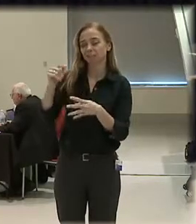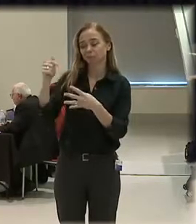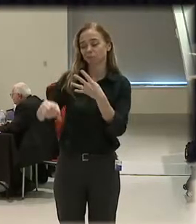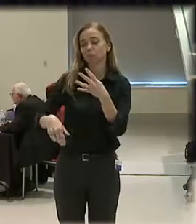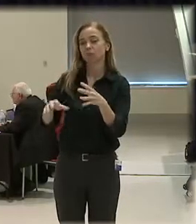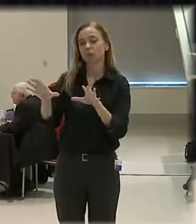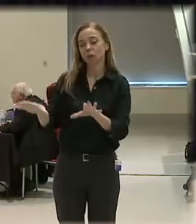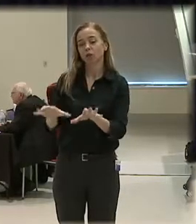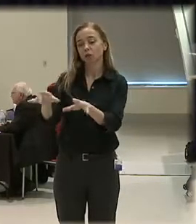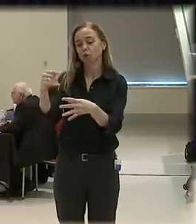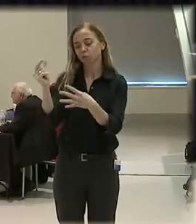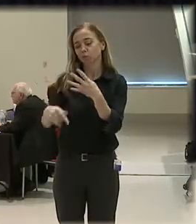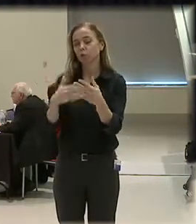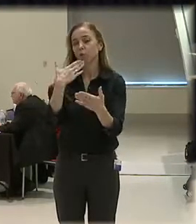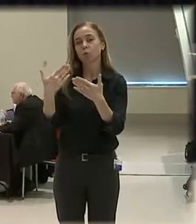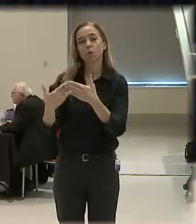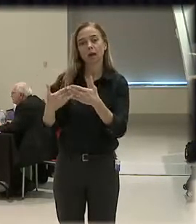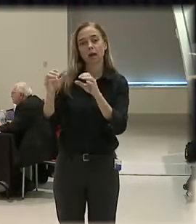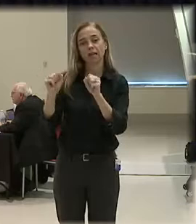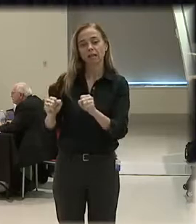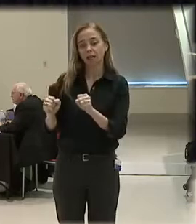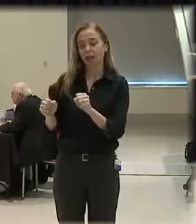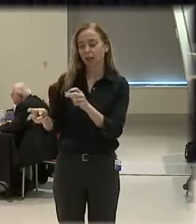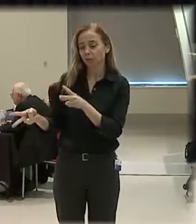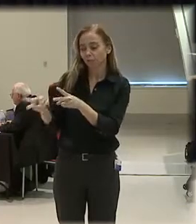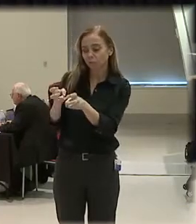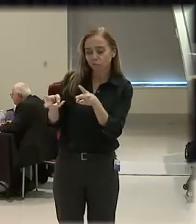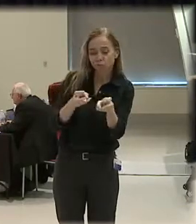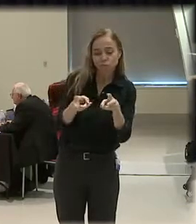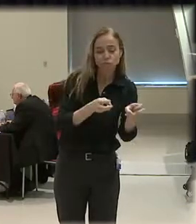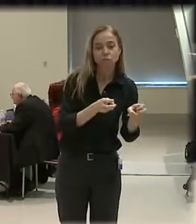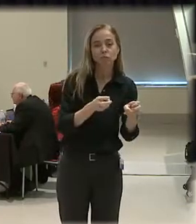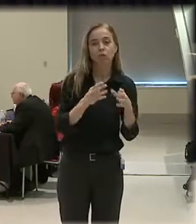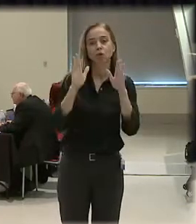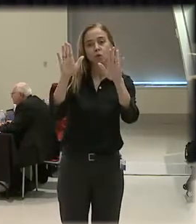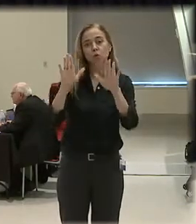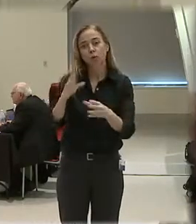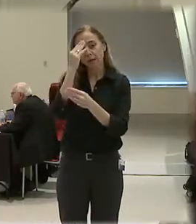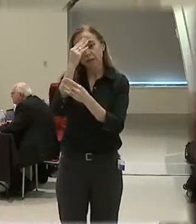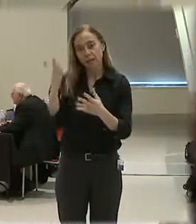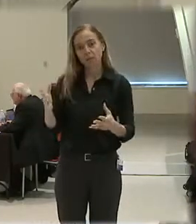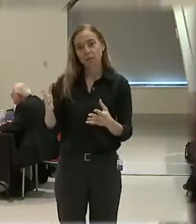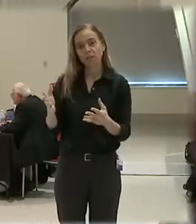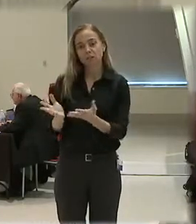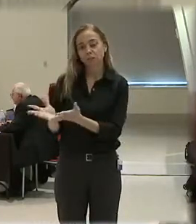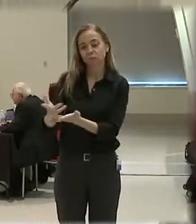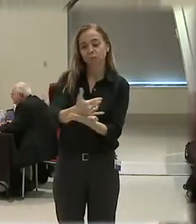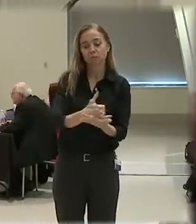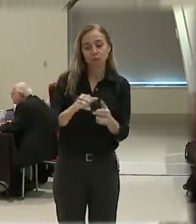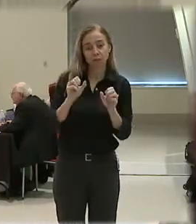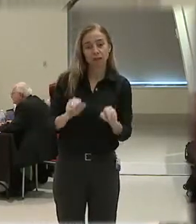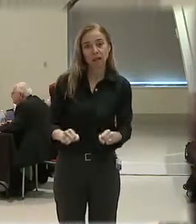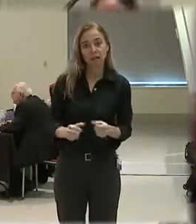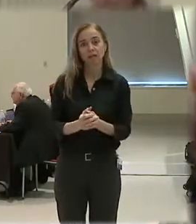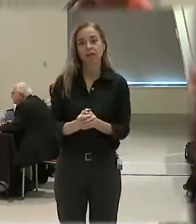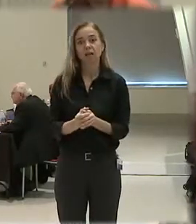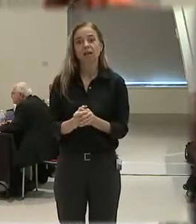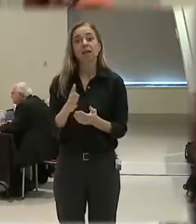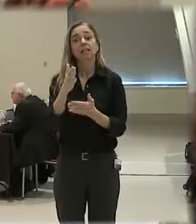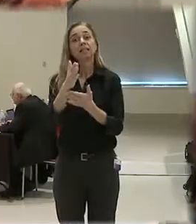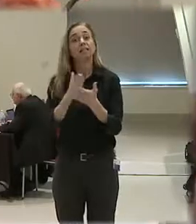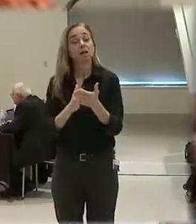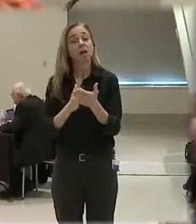different things well and that we can gather good information from lots of different places. I'm going to say a couple places